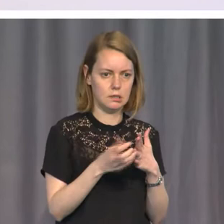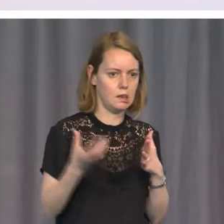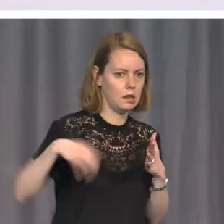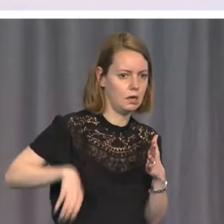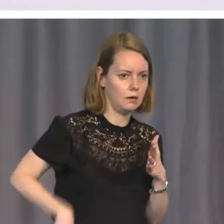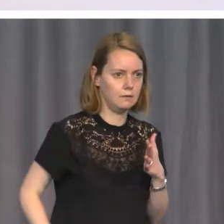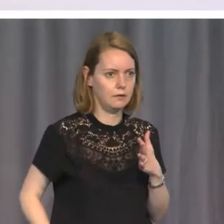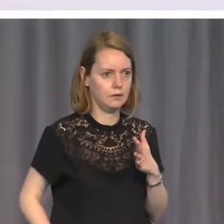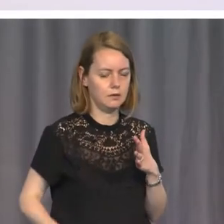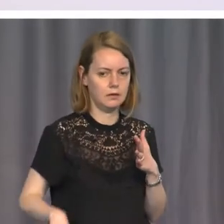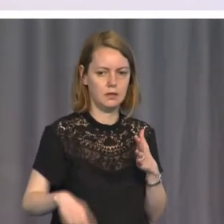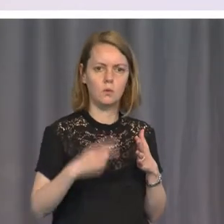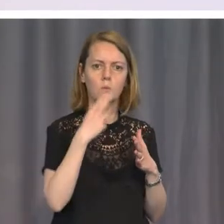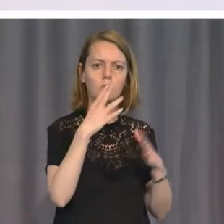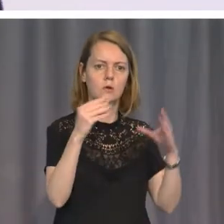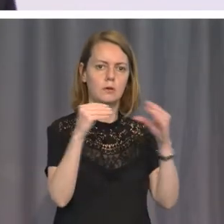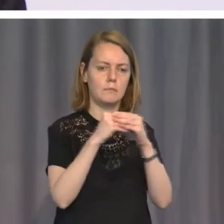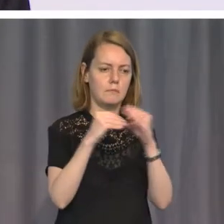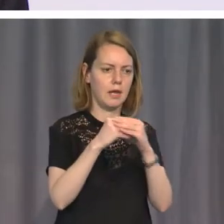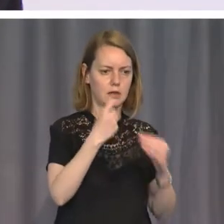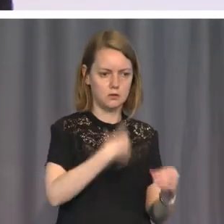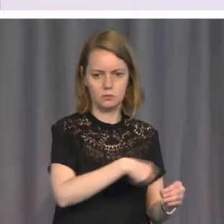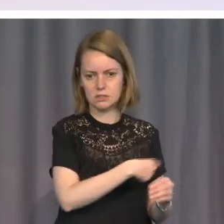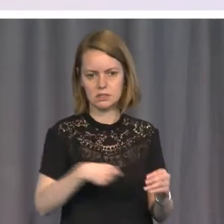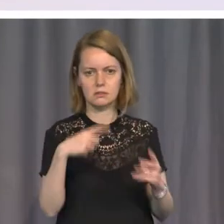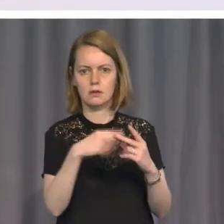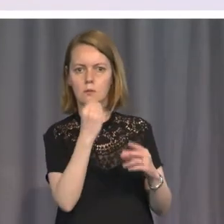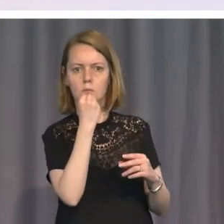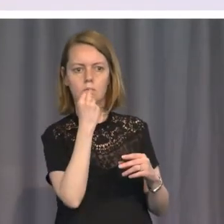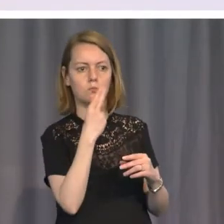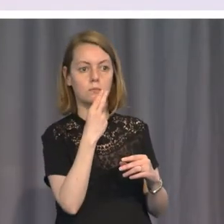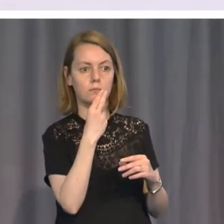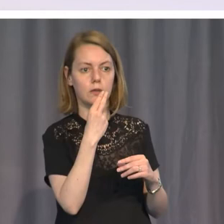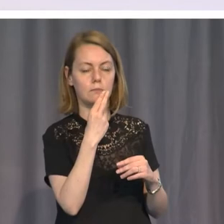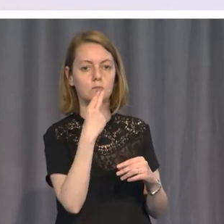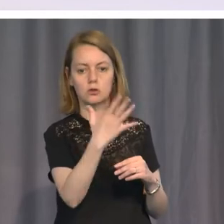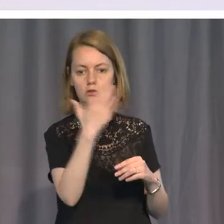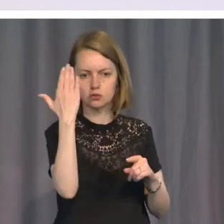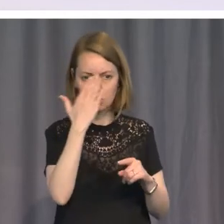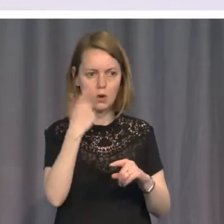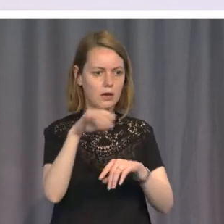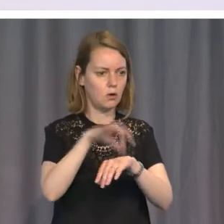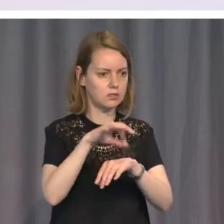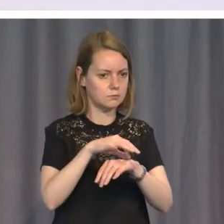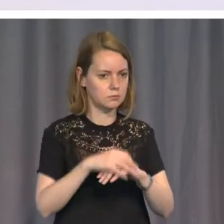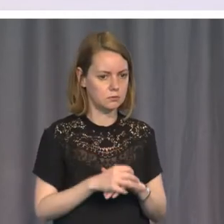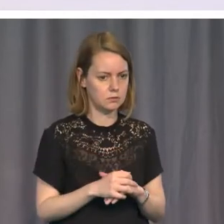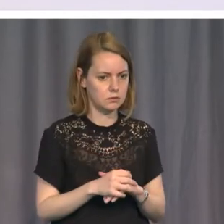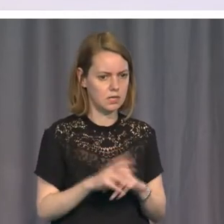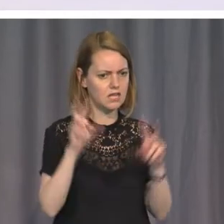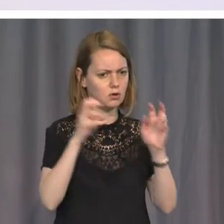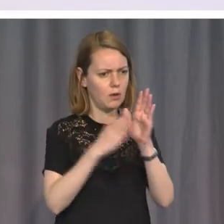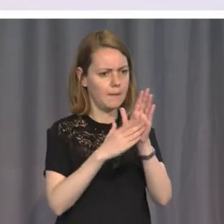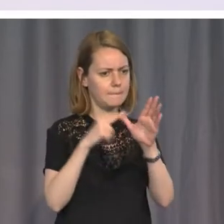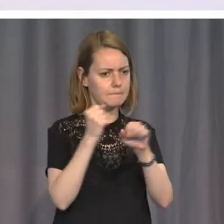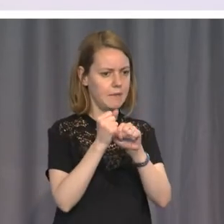advantage of the banking system and the school system and even the hospital system. This is called a Magnitsky Law.